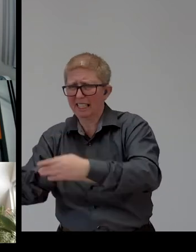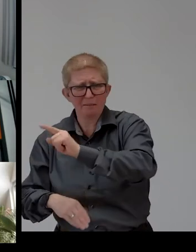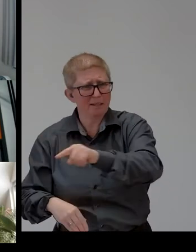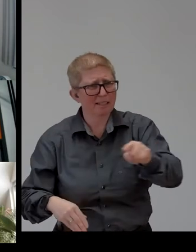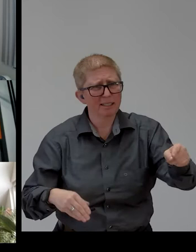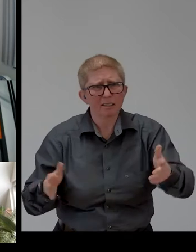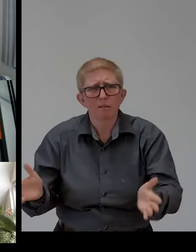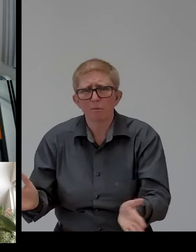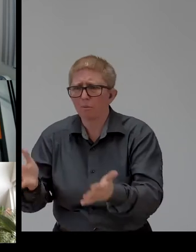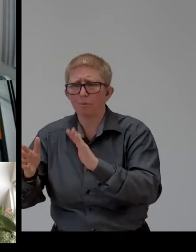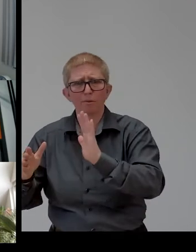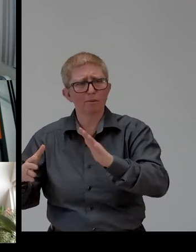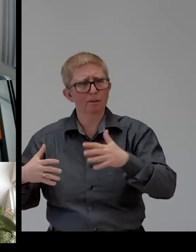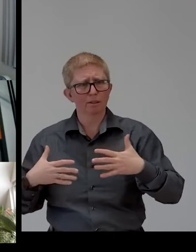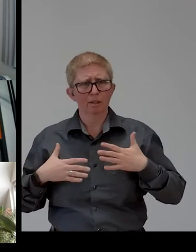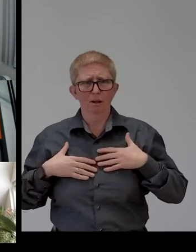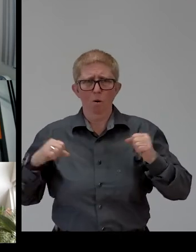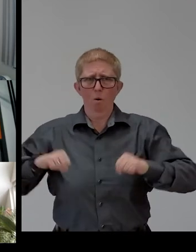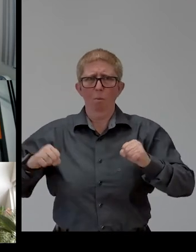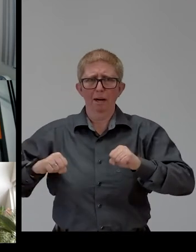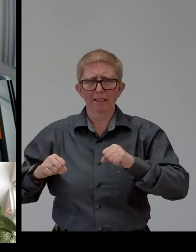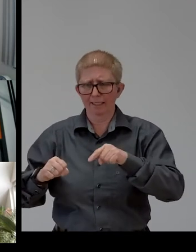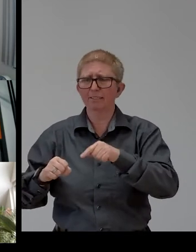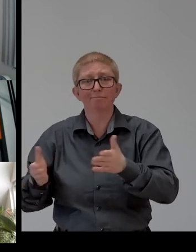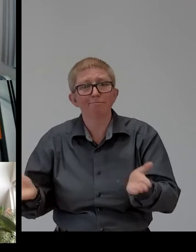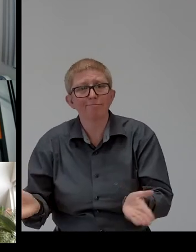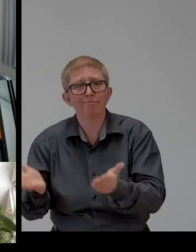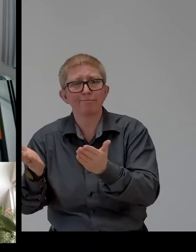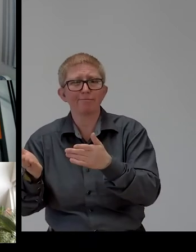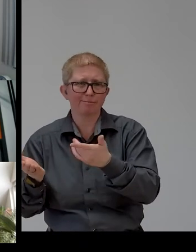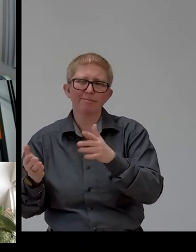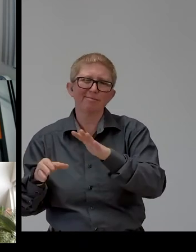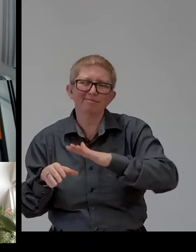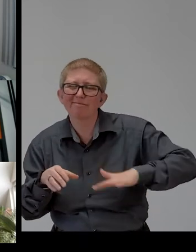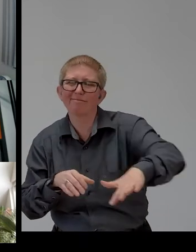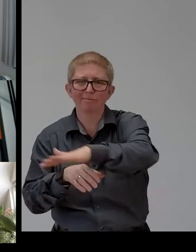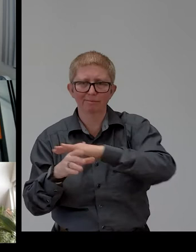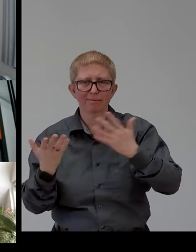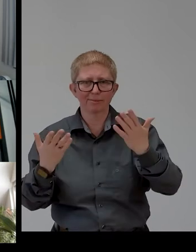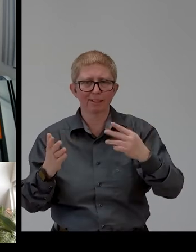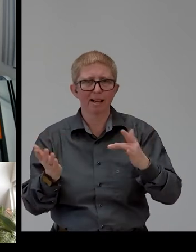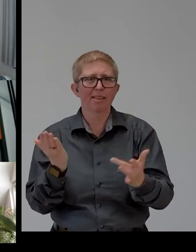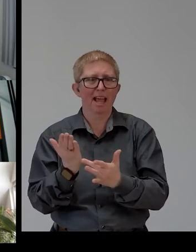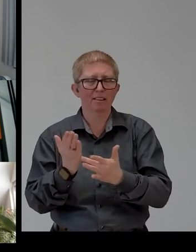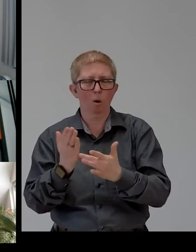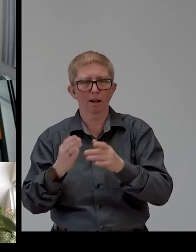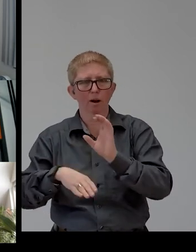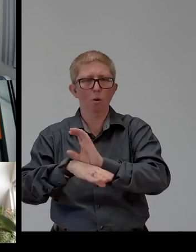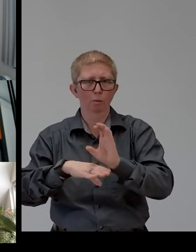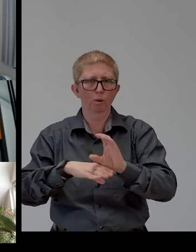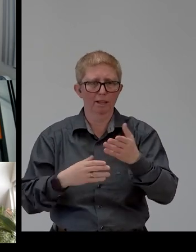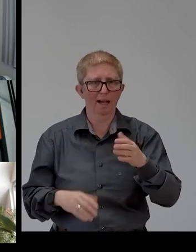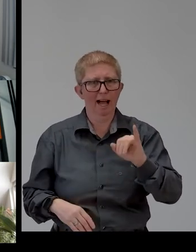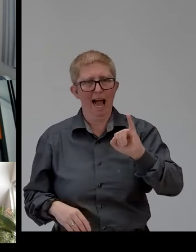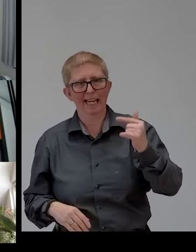soft and professional skills in the IT and AI sector. As a follow up step, we support them to find jobs by connecting them with